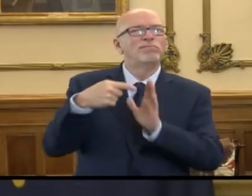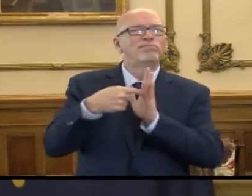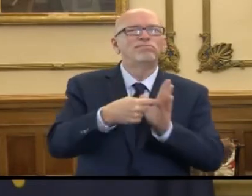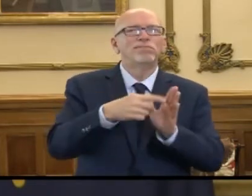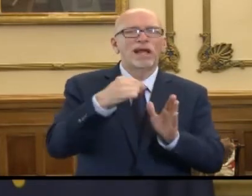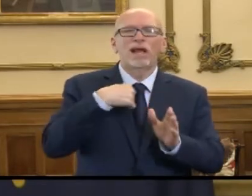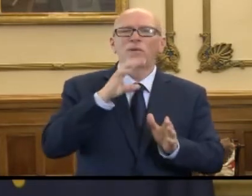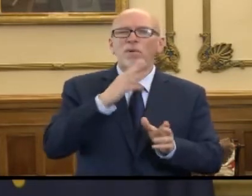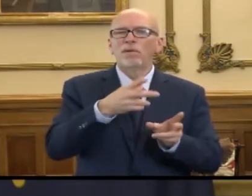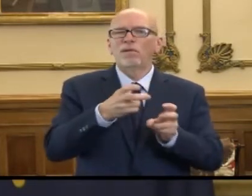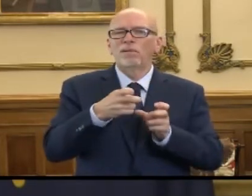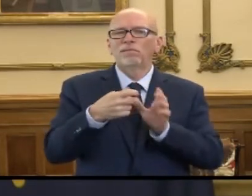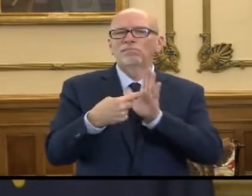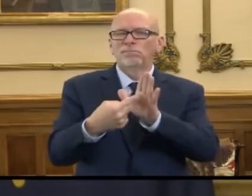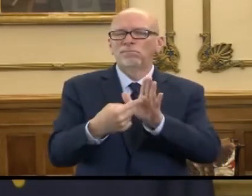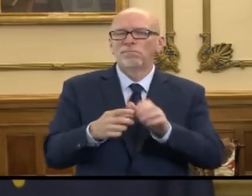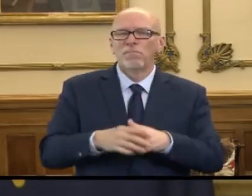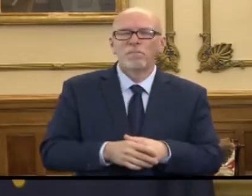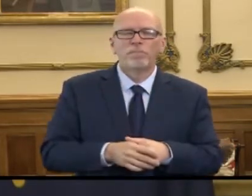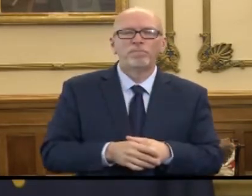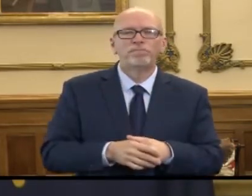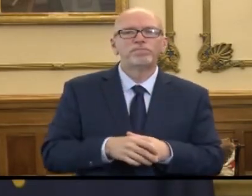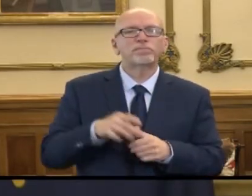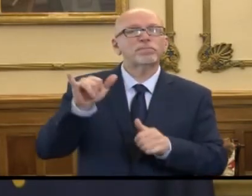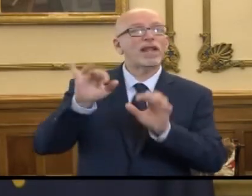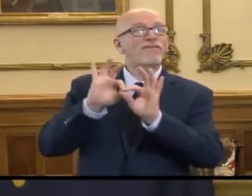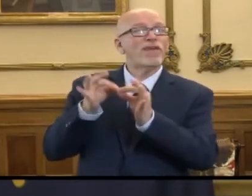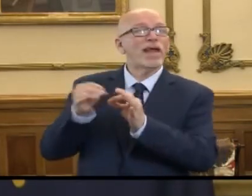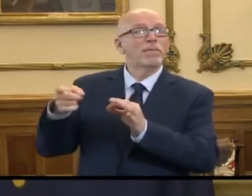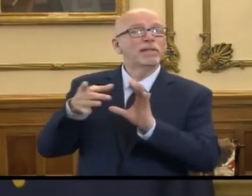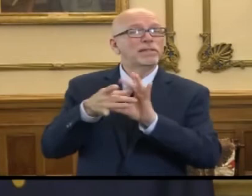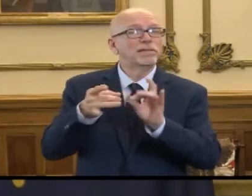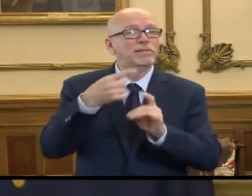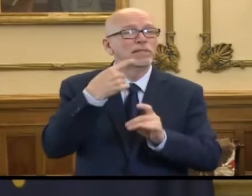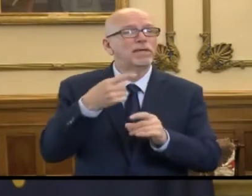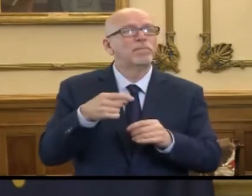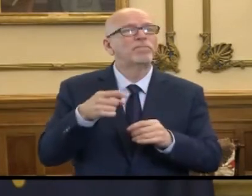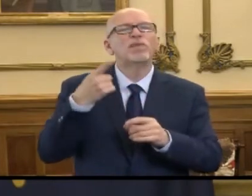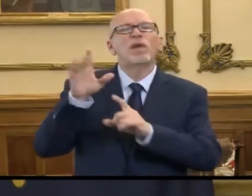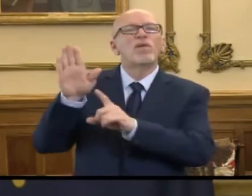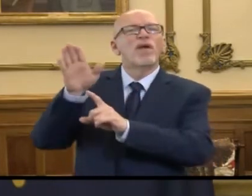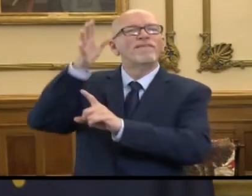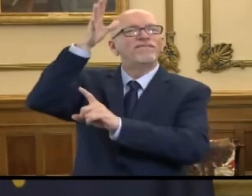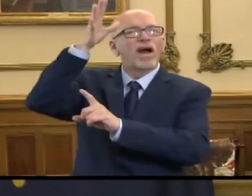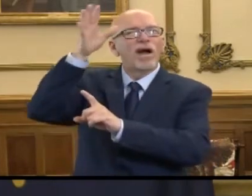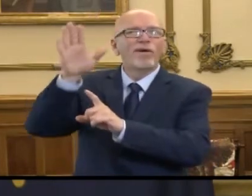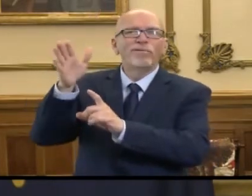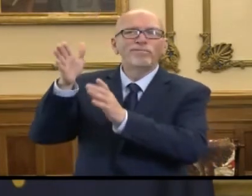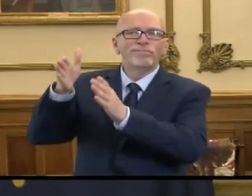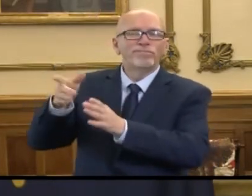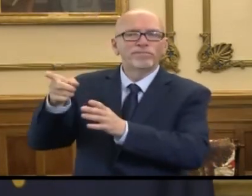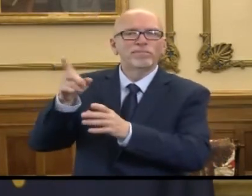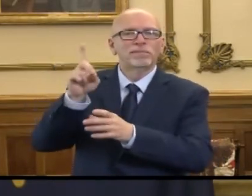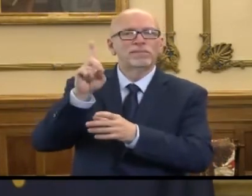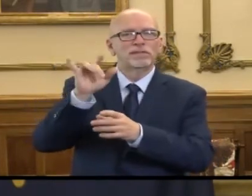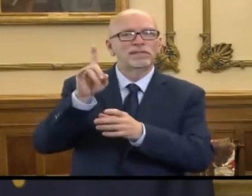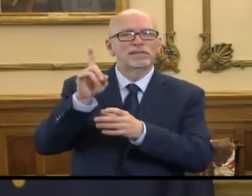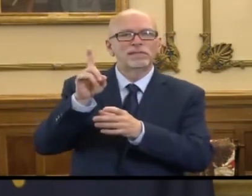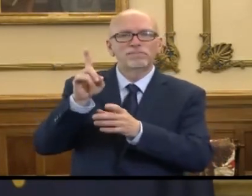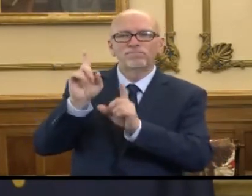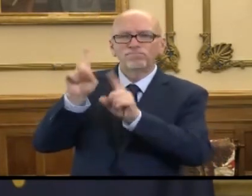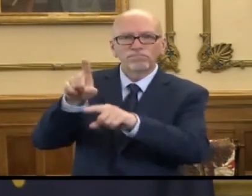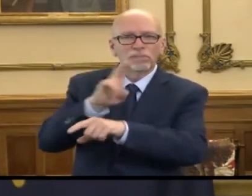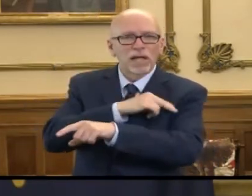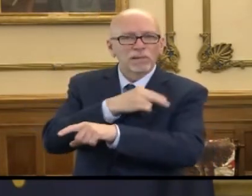I'm attempting to. And they said their father, their loved one, had been treated